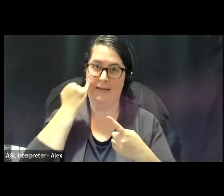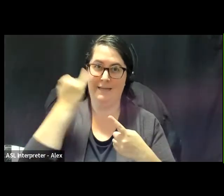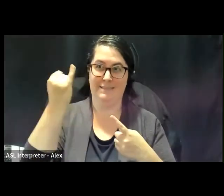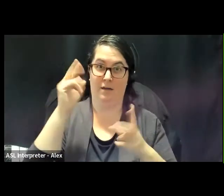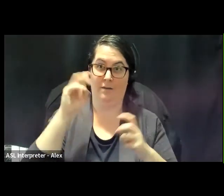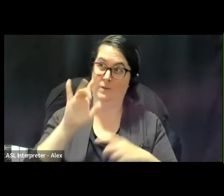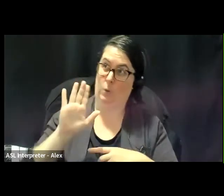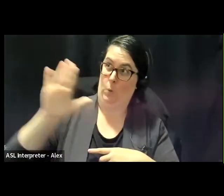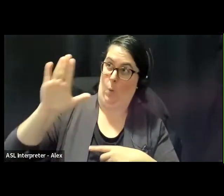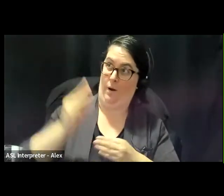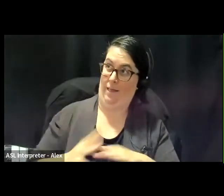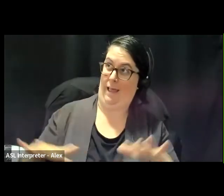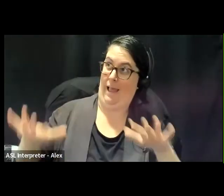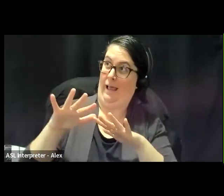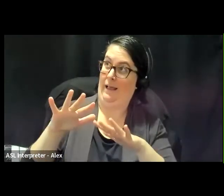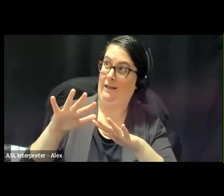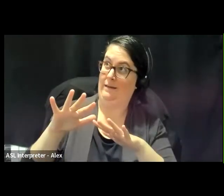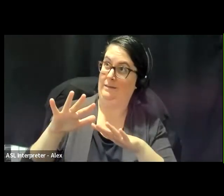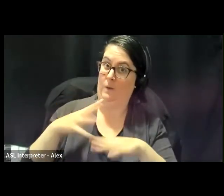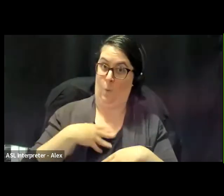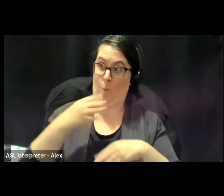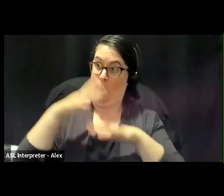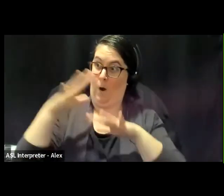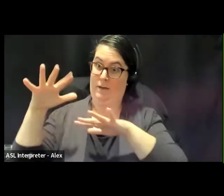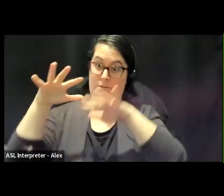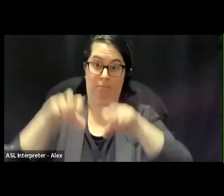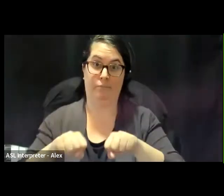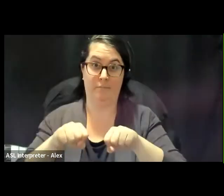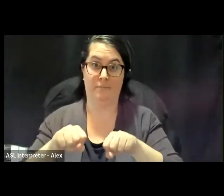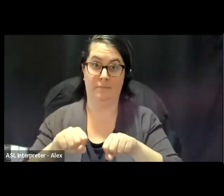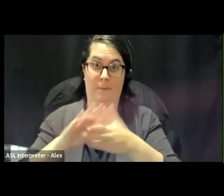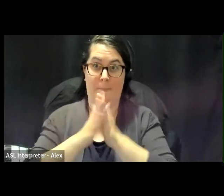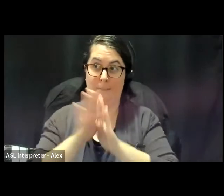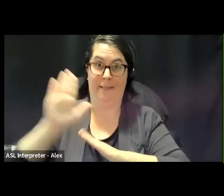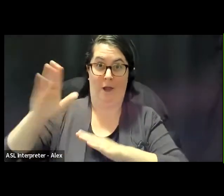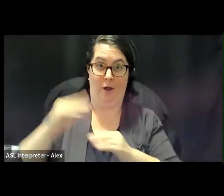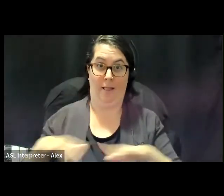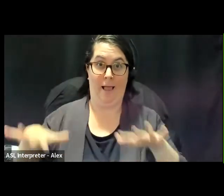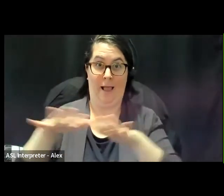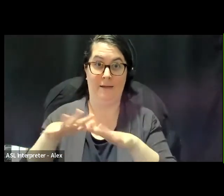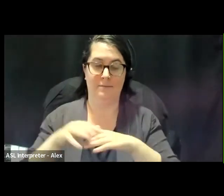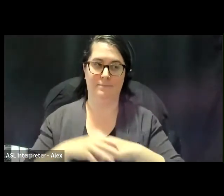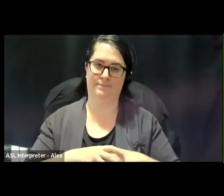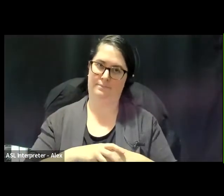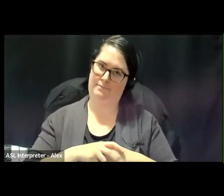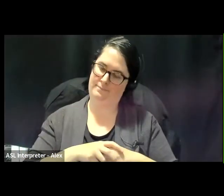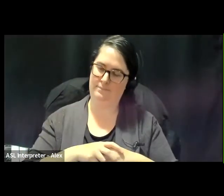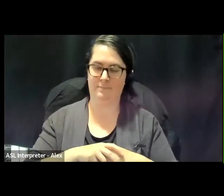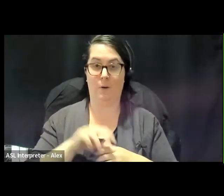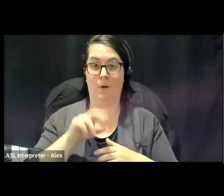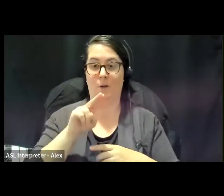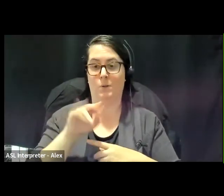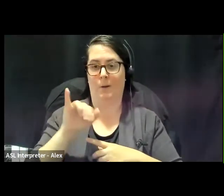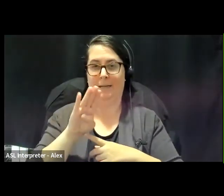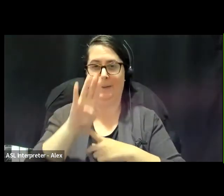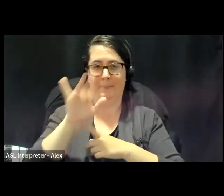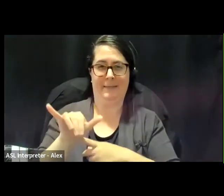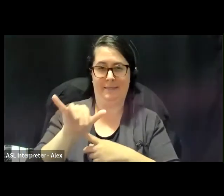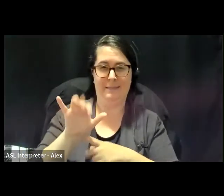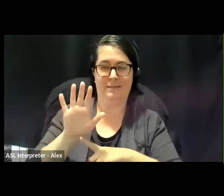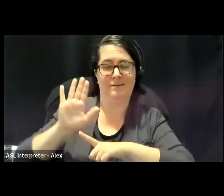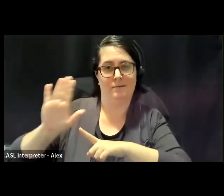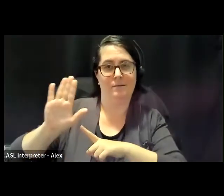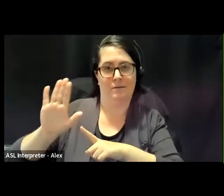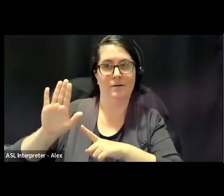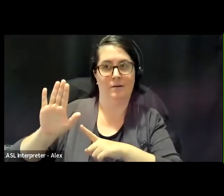And, and that white settler notion, you know, NIMBYs, and we have to look at, you know, the idea that NIMBYs have also